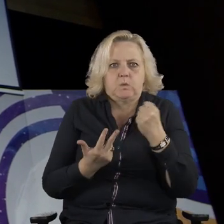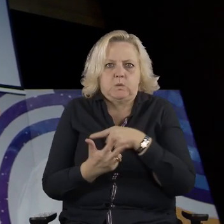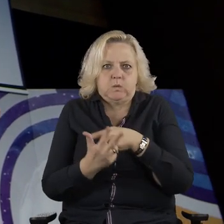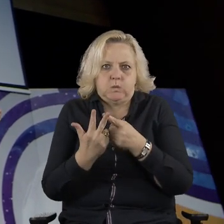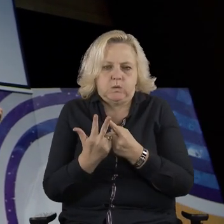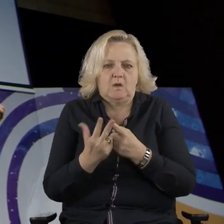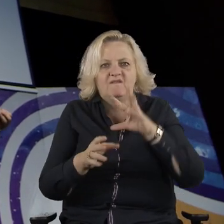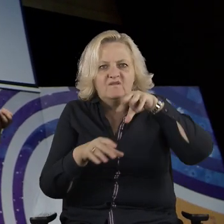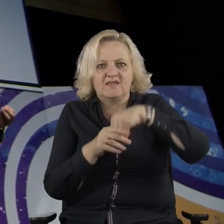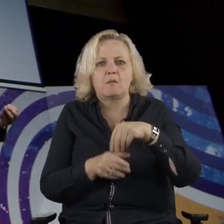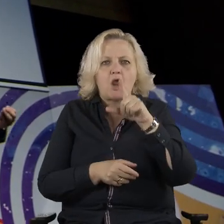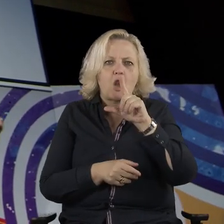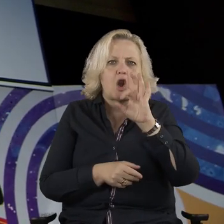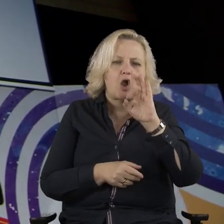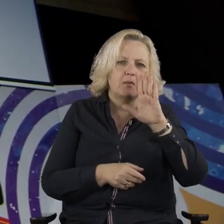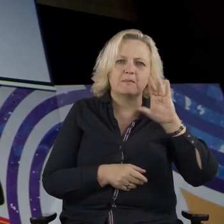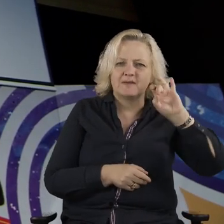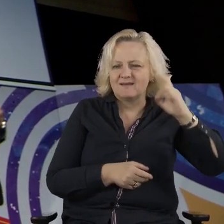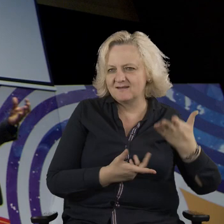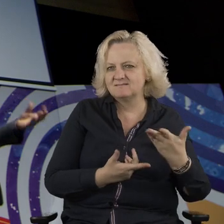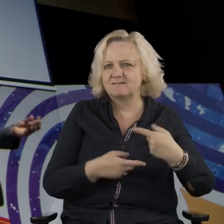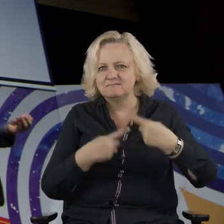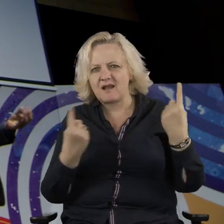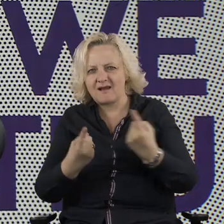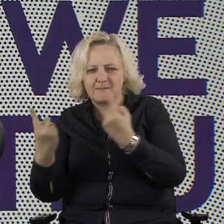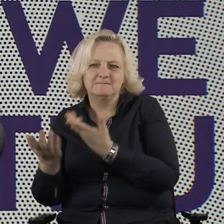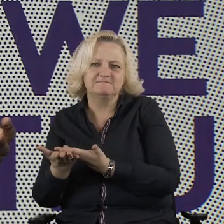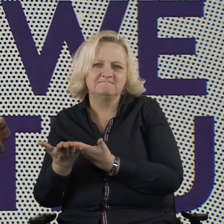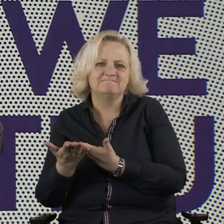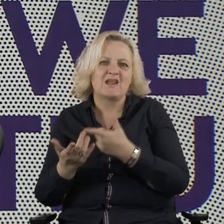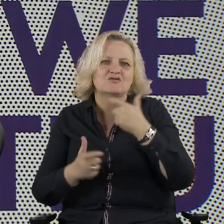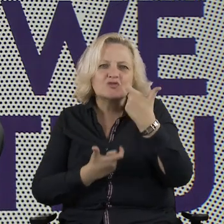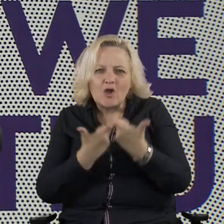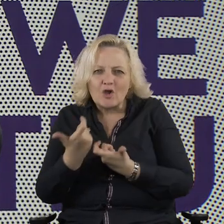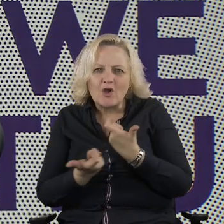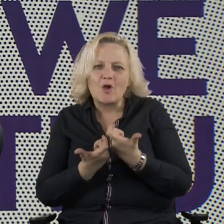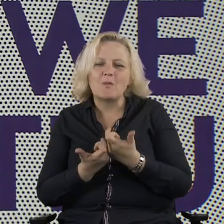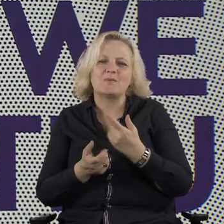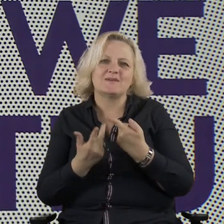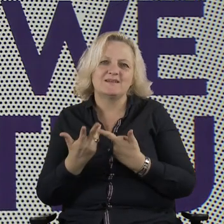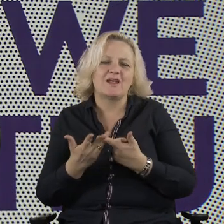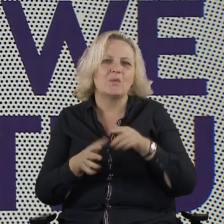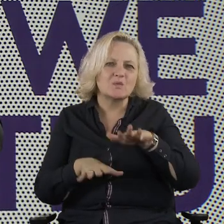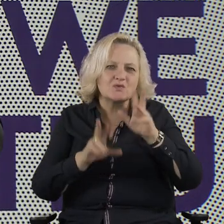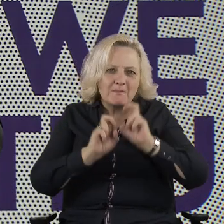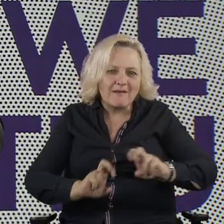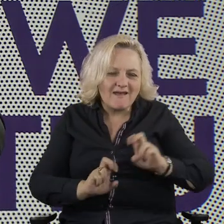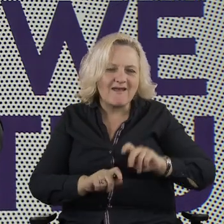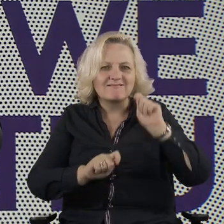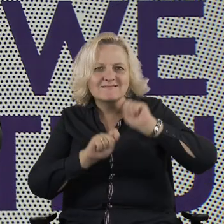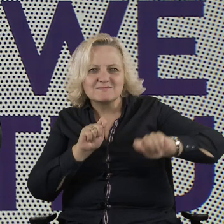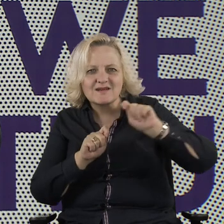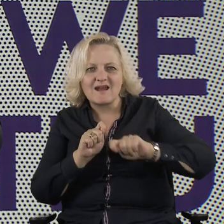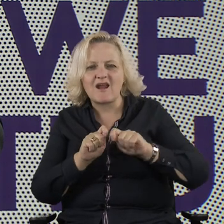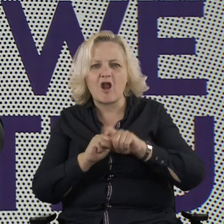What is it that you do? There are plenty of studies that show that lobbying actually usually